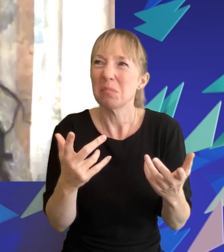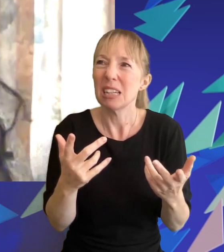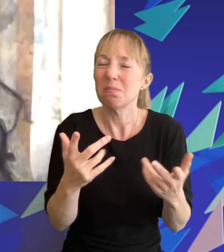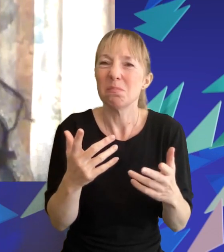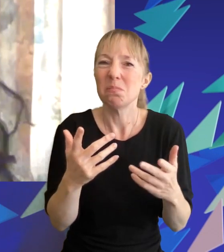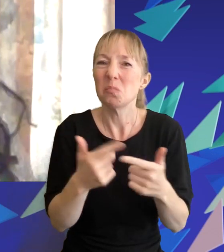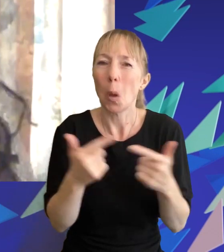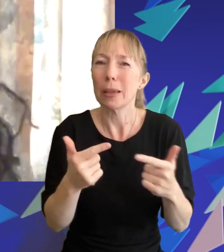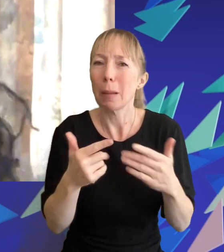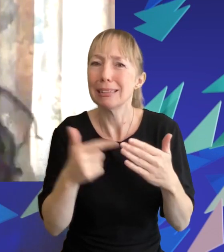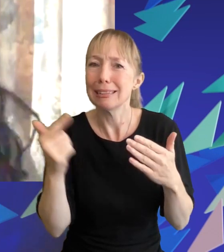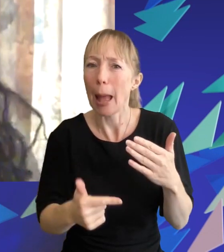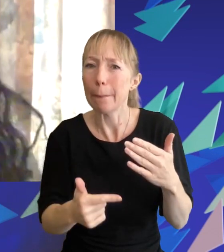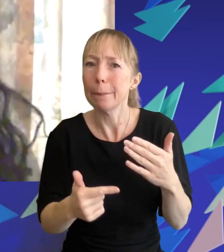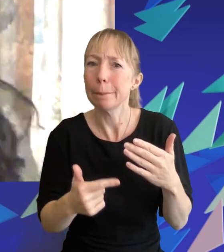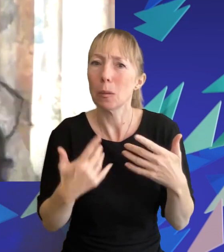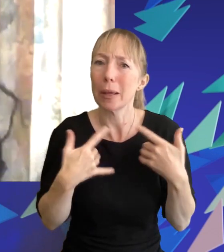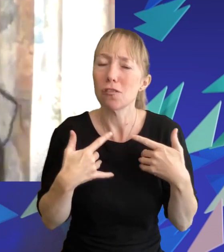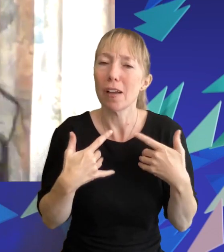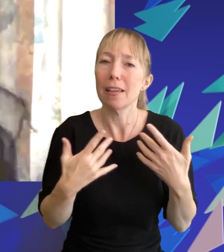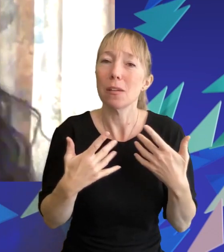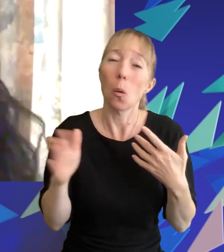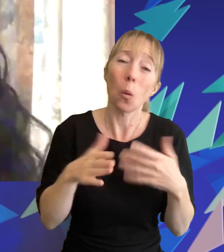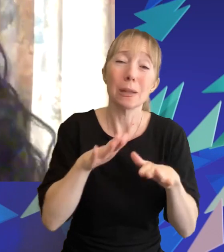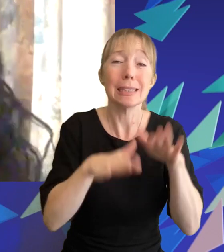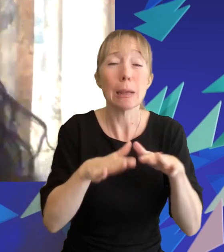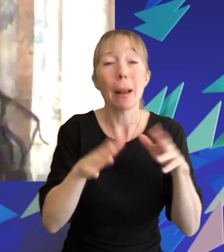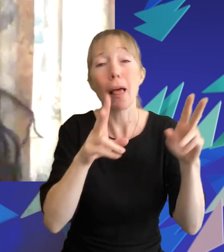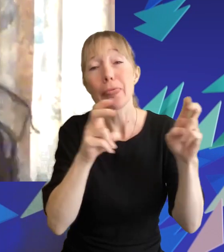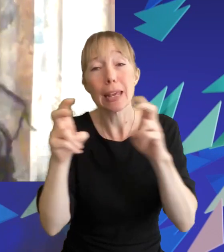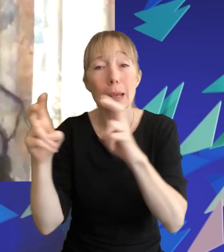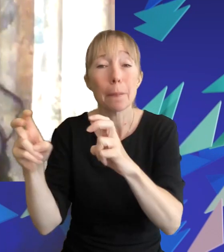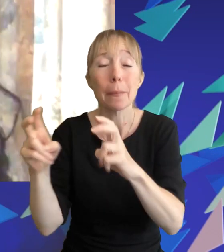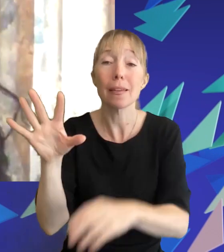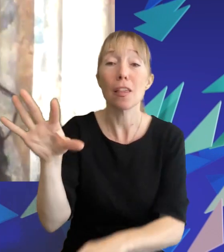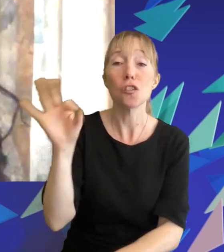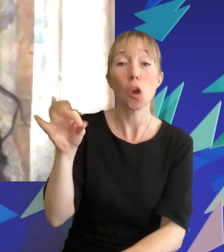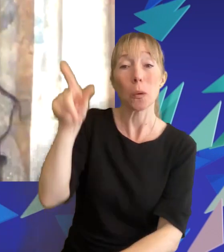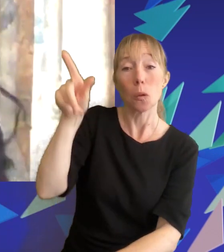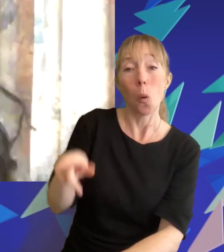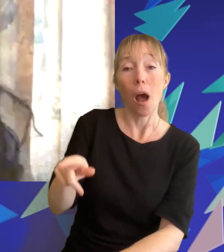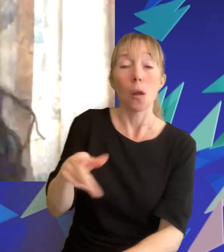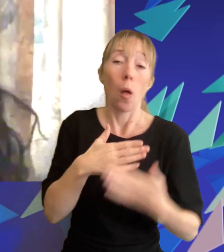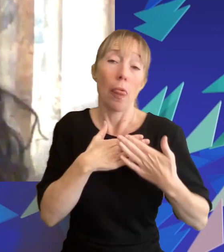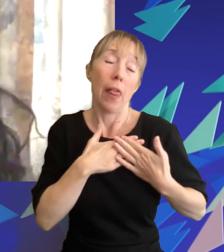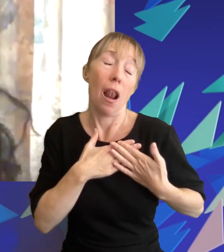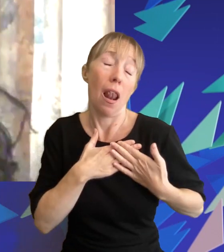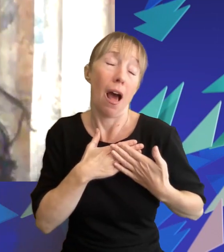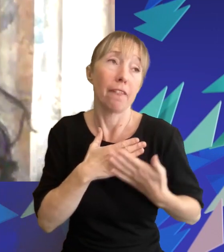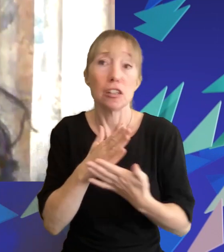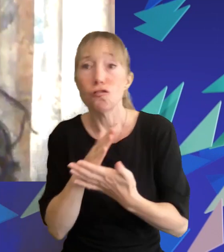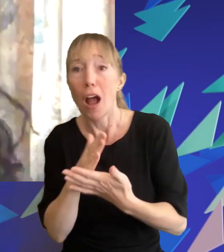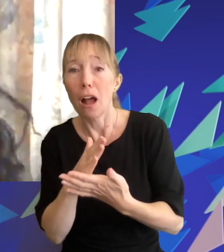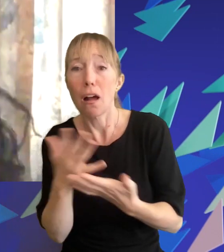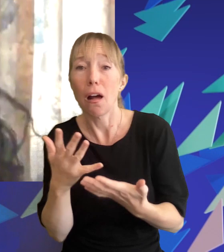now they all had similar themes such as the chosen one and the love triangle um and they would do them to death and it became